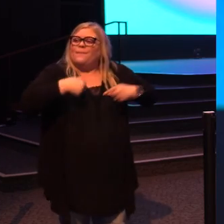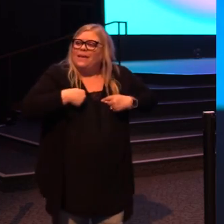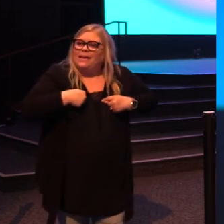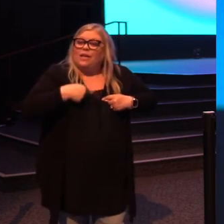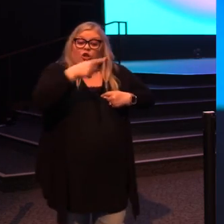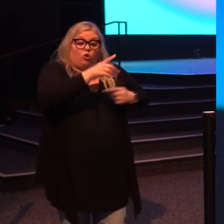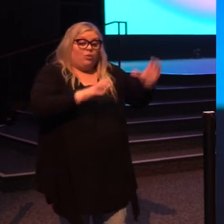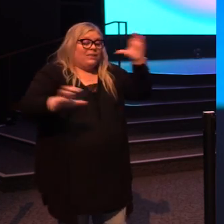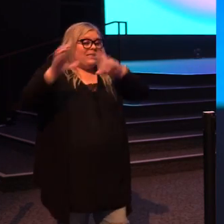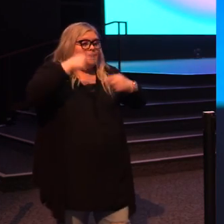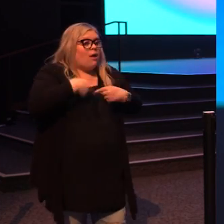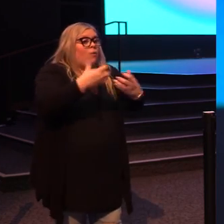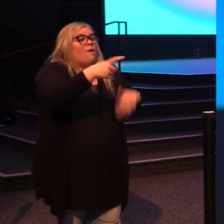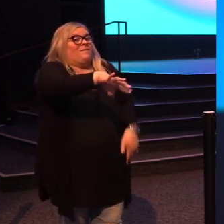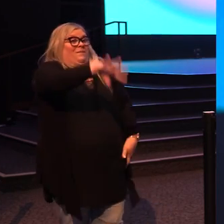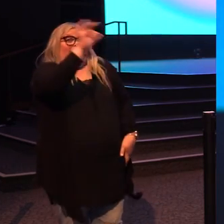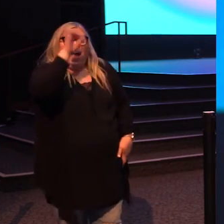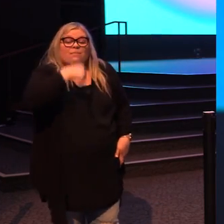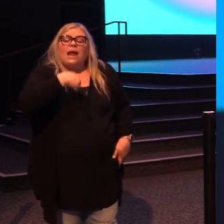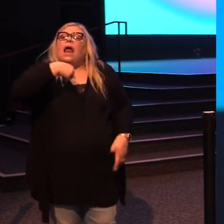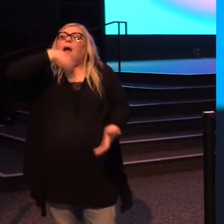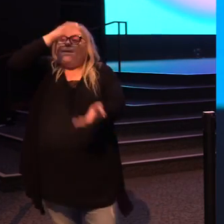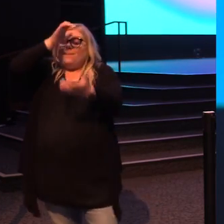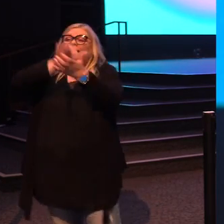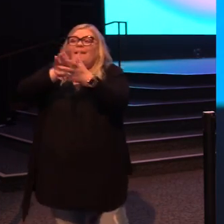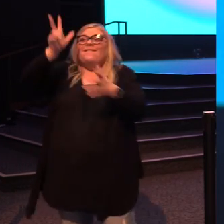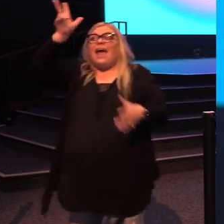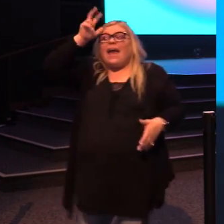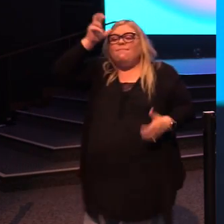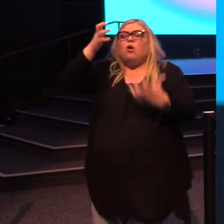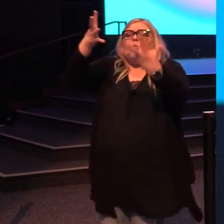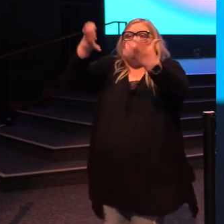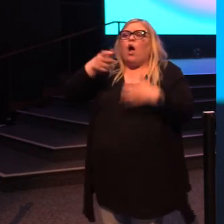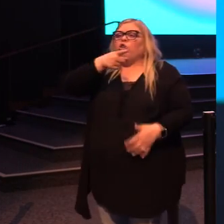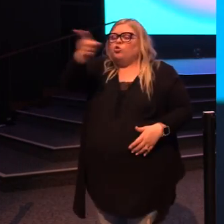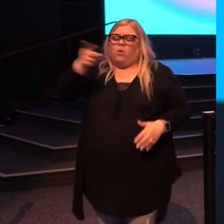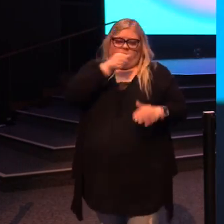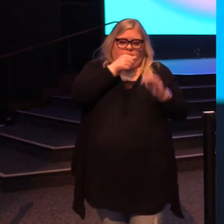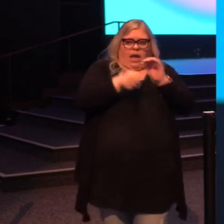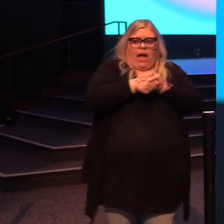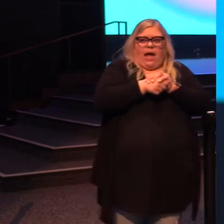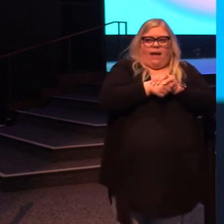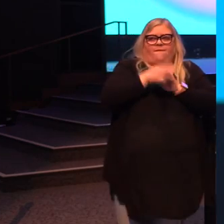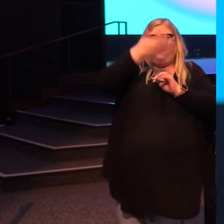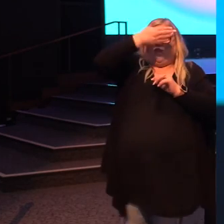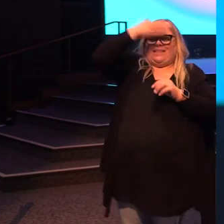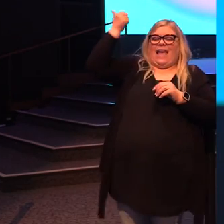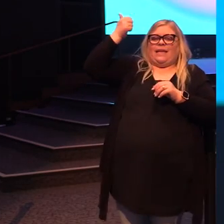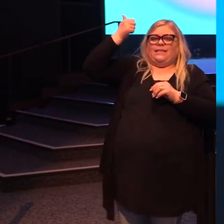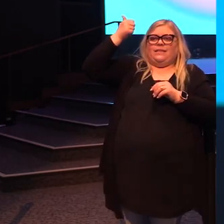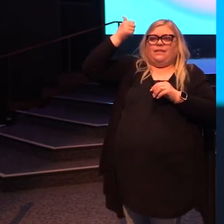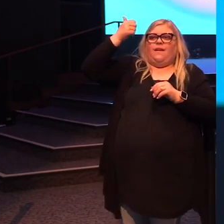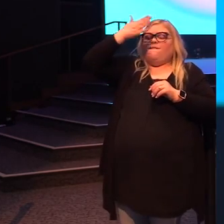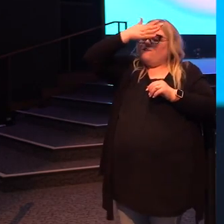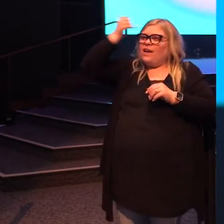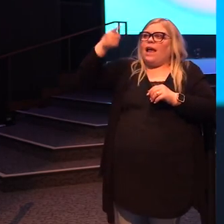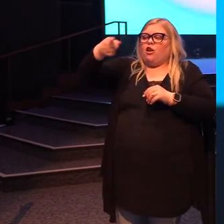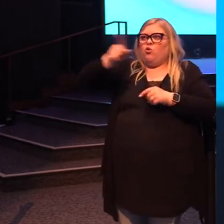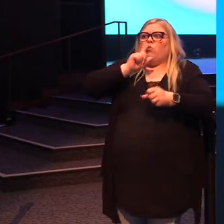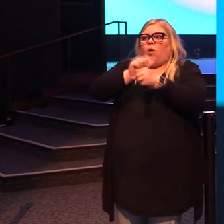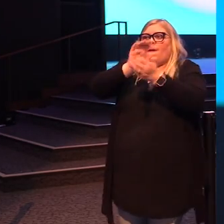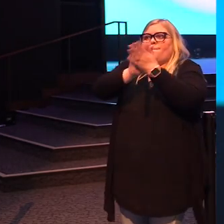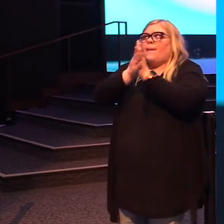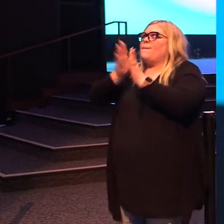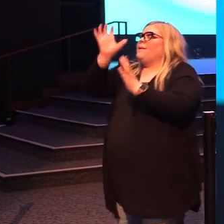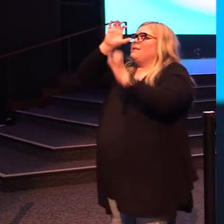you seek me, for you to find me. And I believe the enemy wants you hiding. He wants you to forget that you're a seeker. He wants you hiding